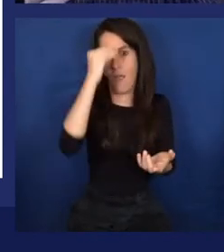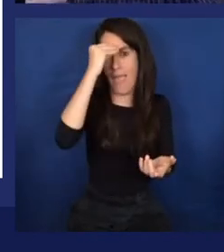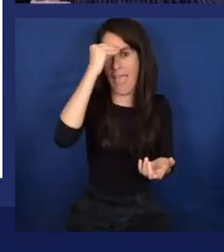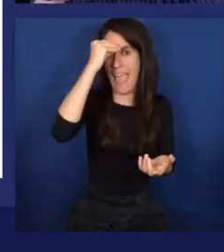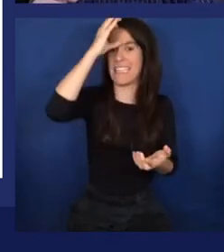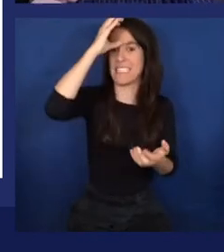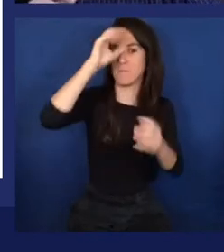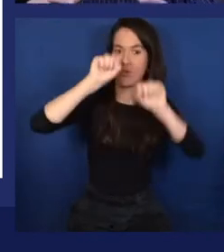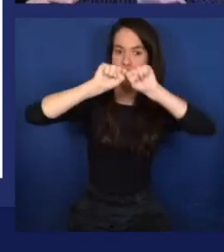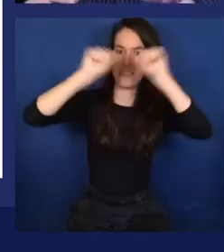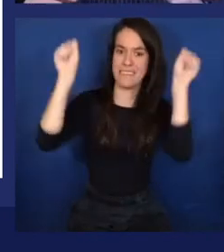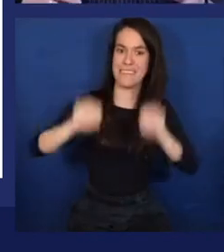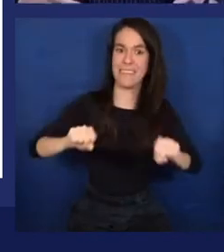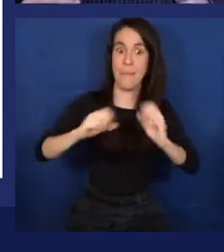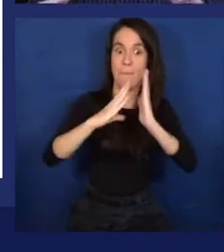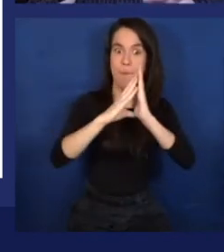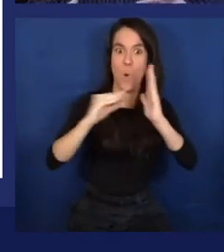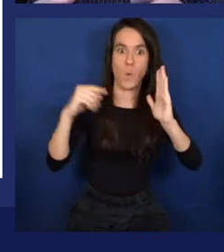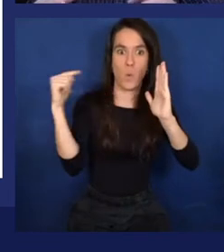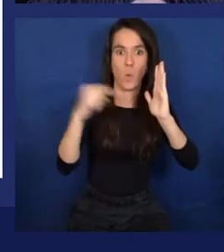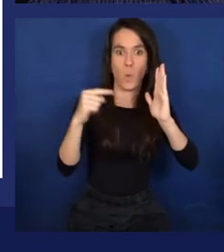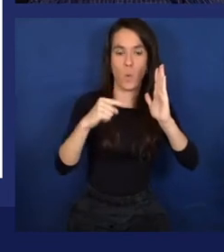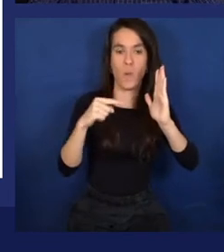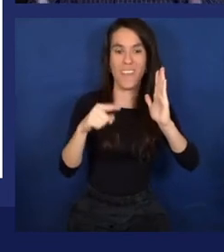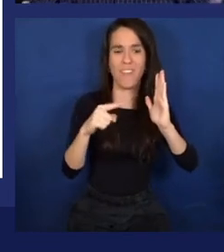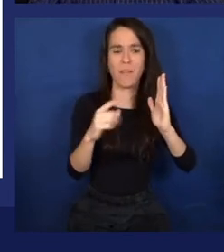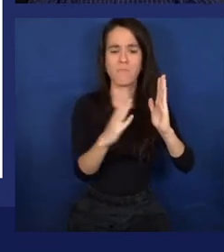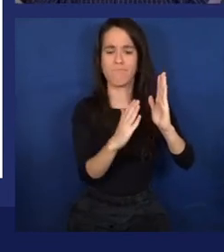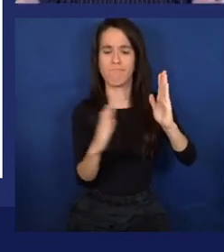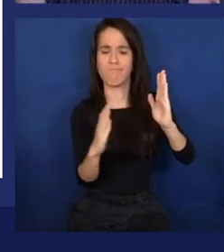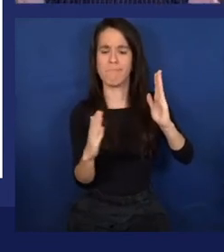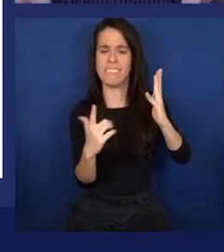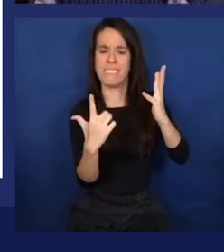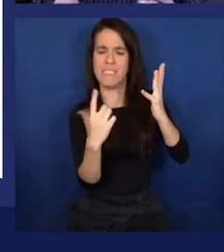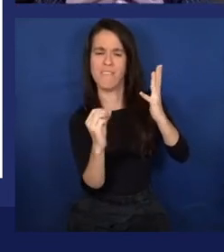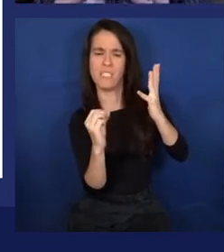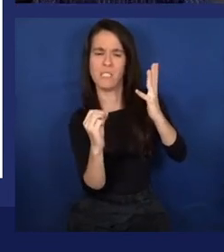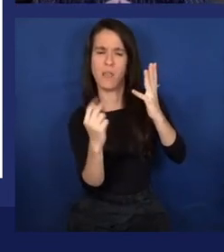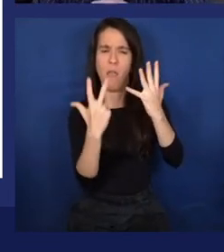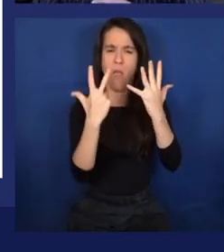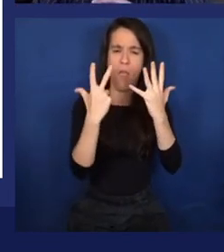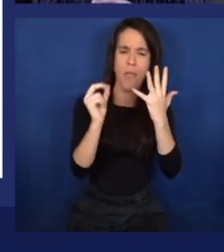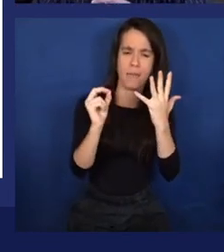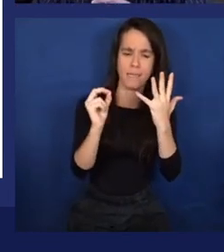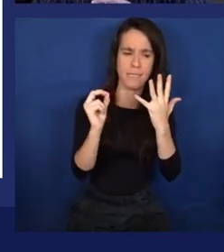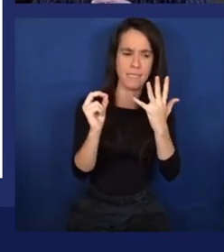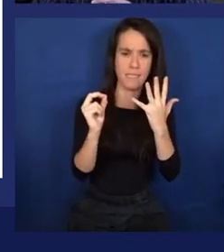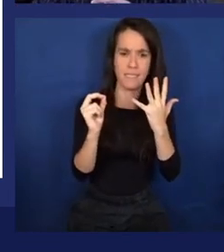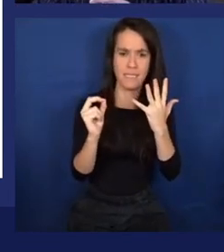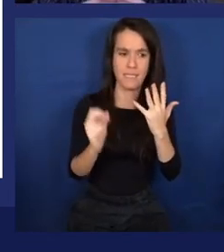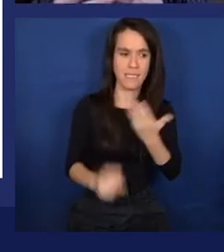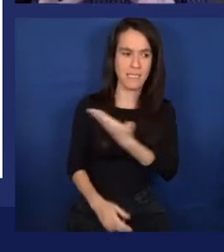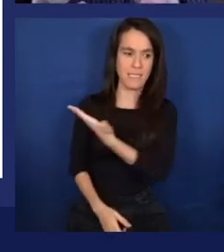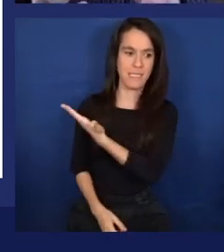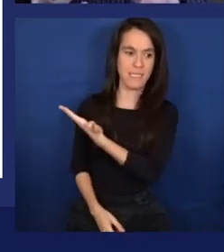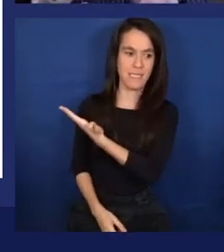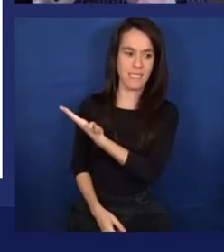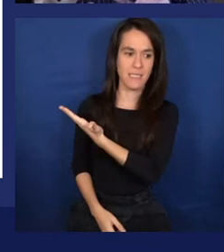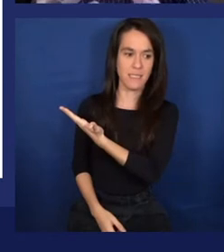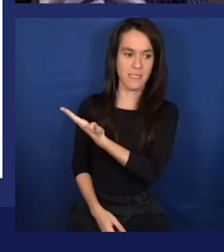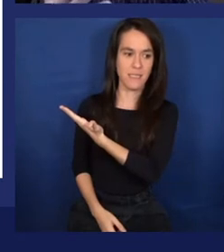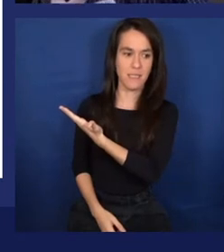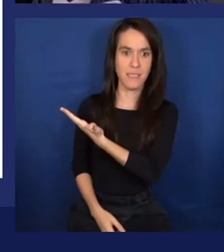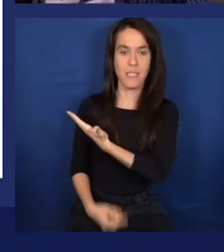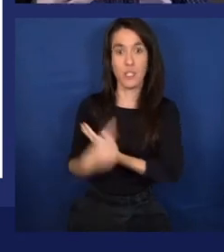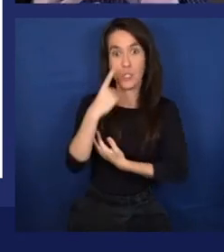And this is in the late 70s, early 80s, which is also the emergence of the personal computer. So when you think in terms